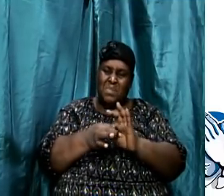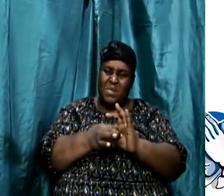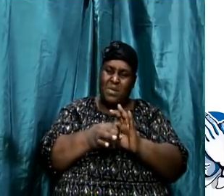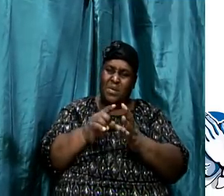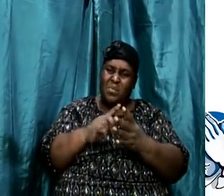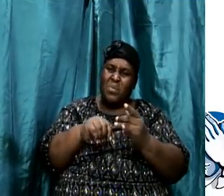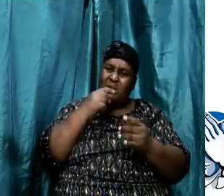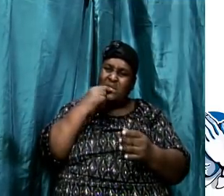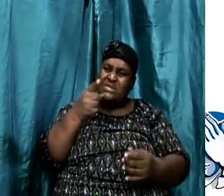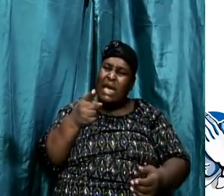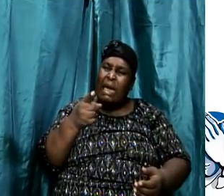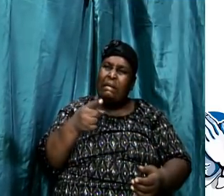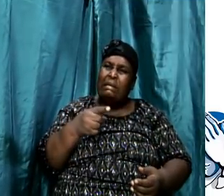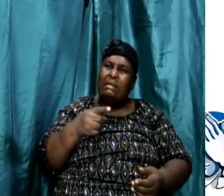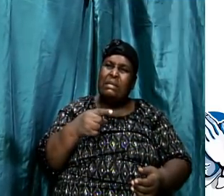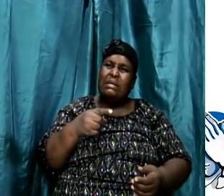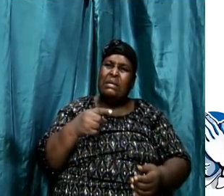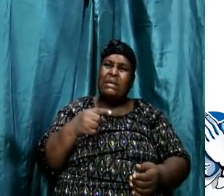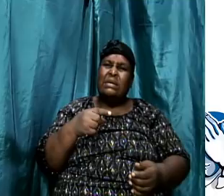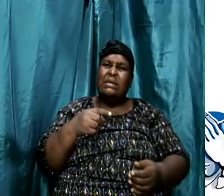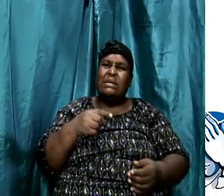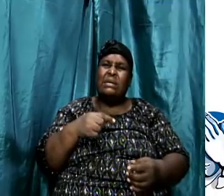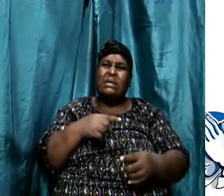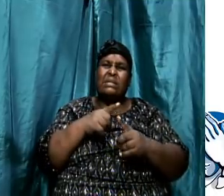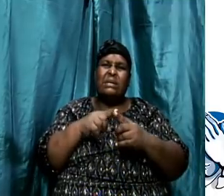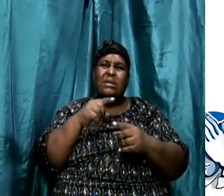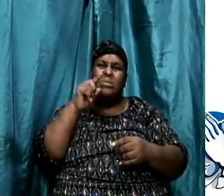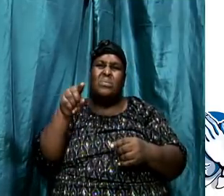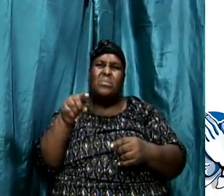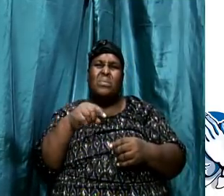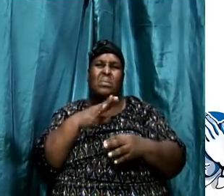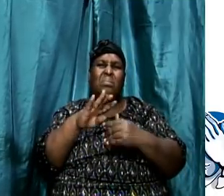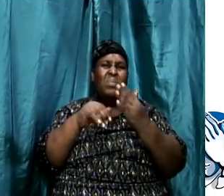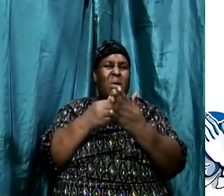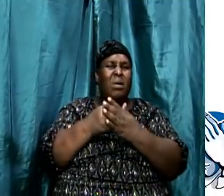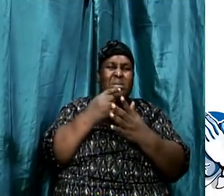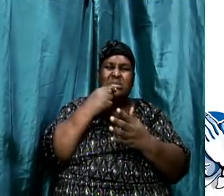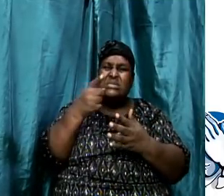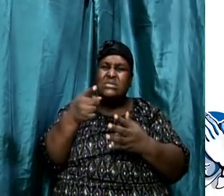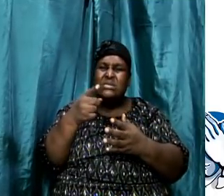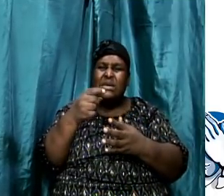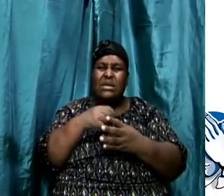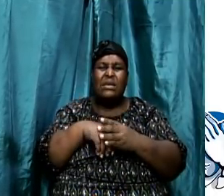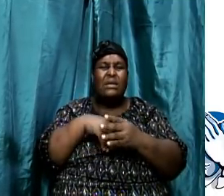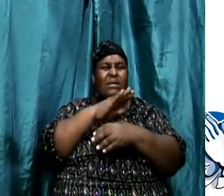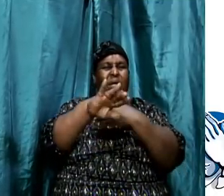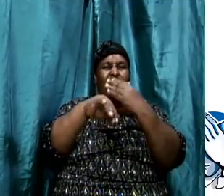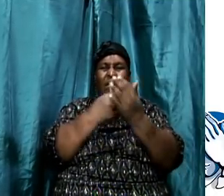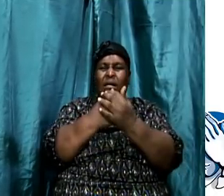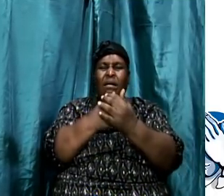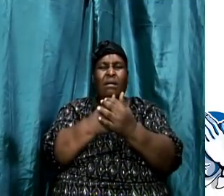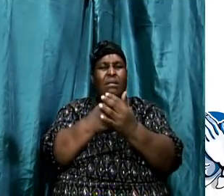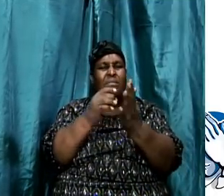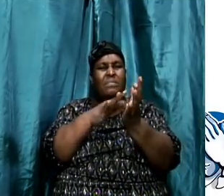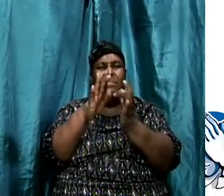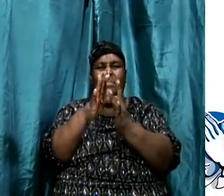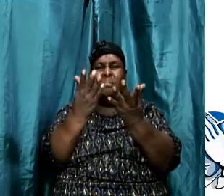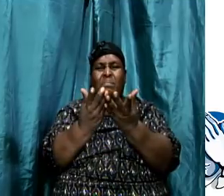said? And then you have what is called a remote context which includes all that is said in the whole Bible about the thing being considered.